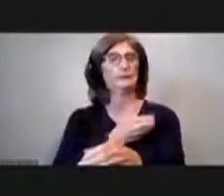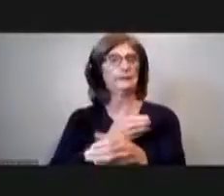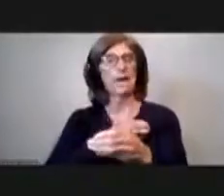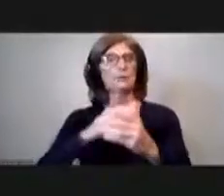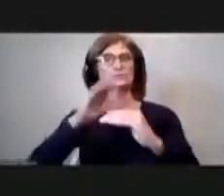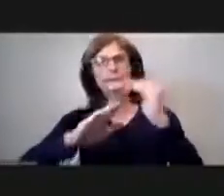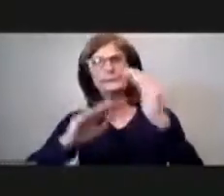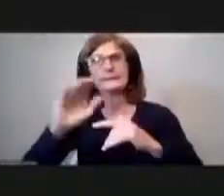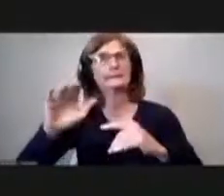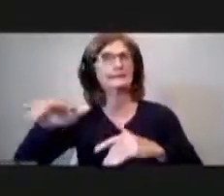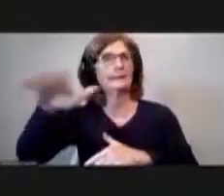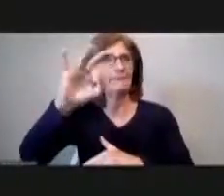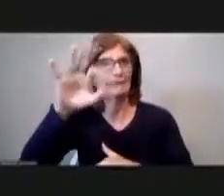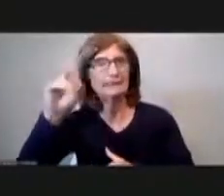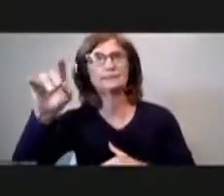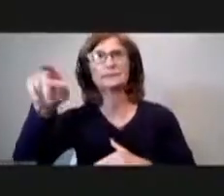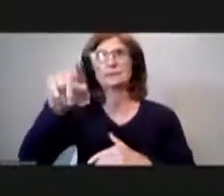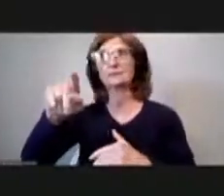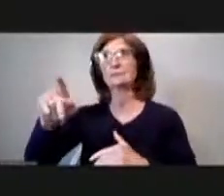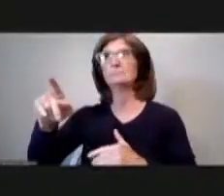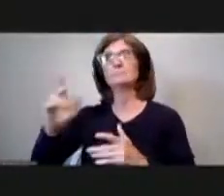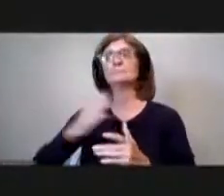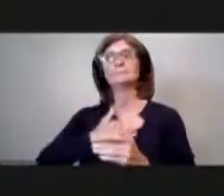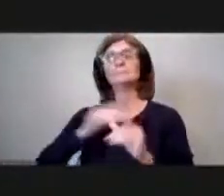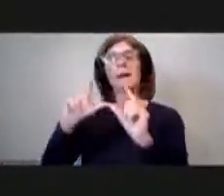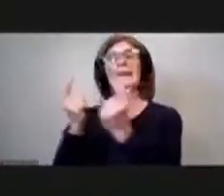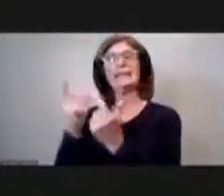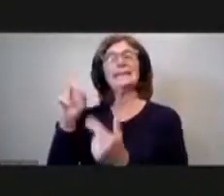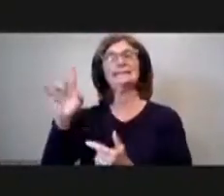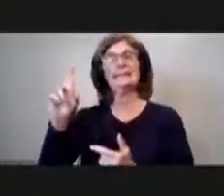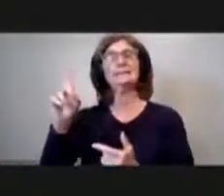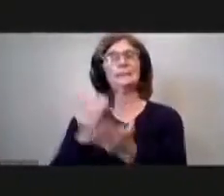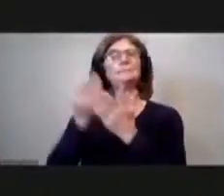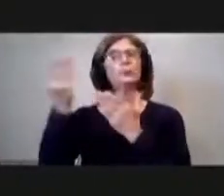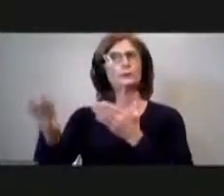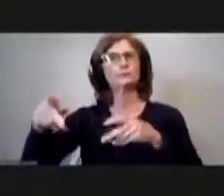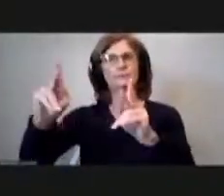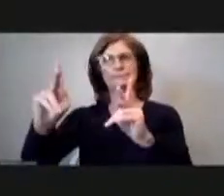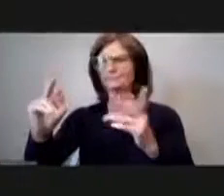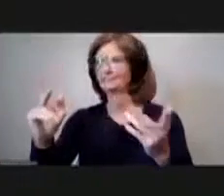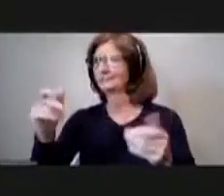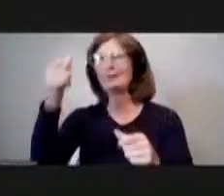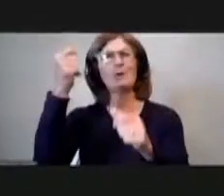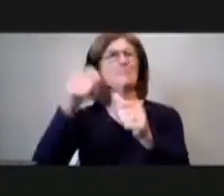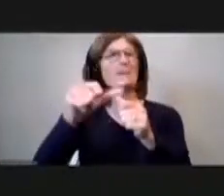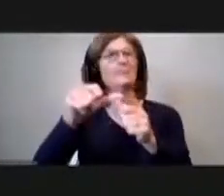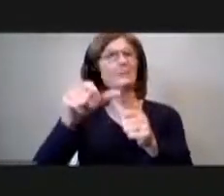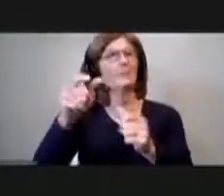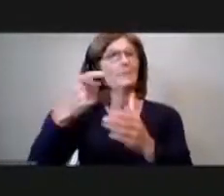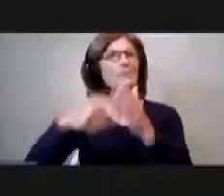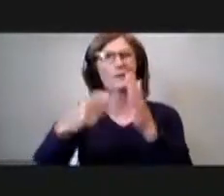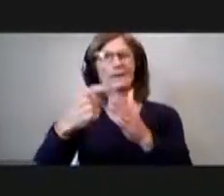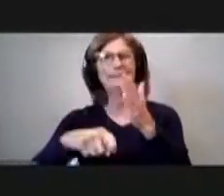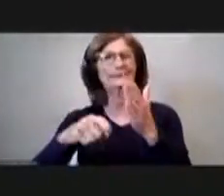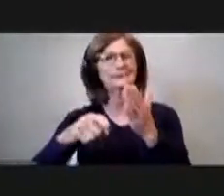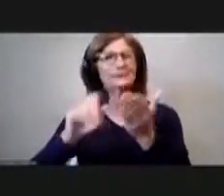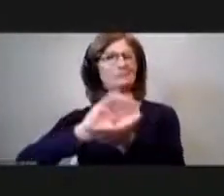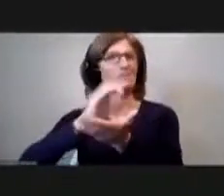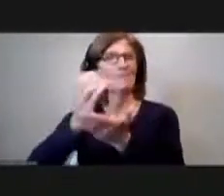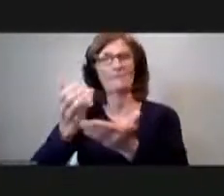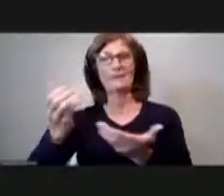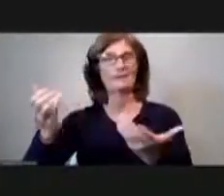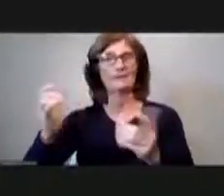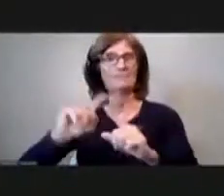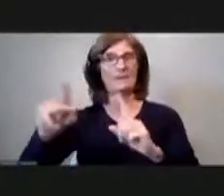permit which is part of what my league did um you know i can't remember what the price was it was kind of modest so so there's no windfall